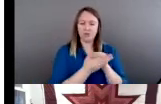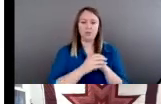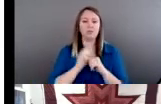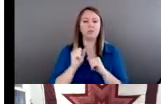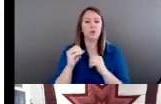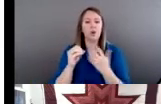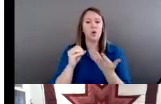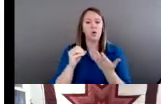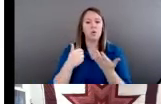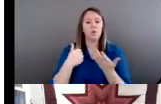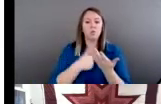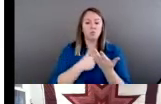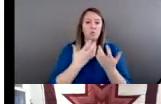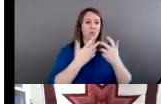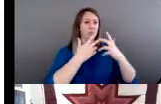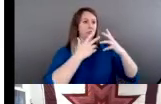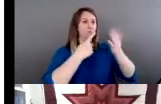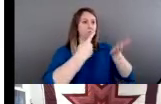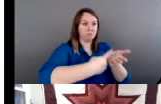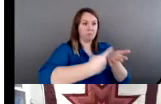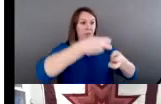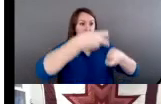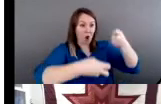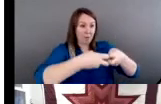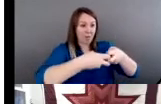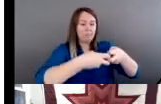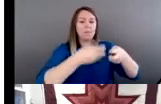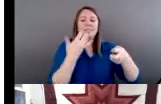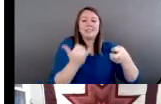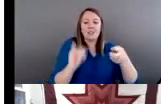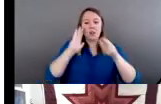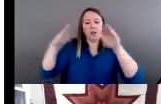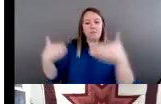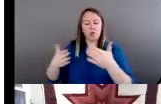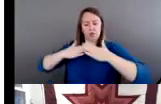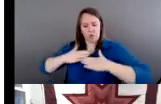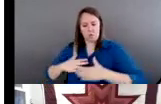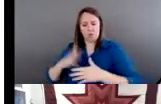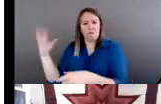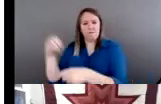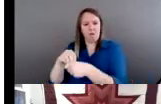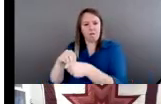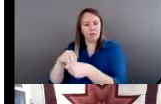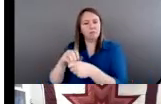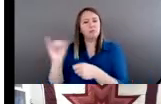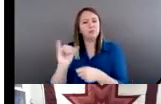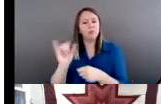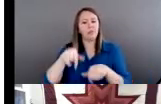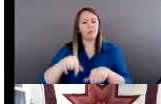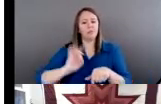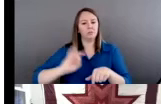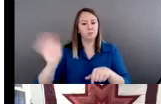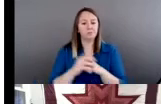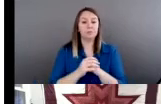I center the humanity in the crisis that we face. So I'll begin with this data. And this is